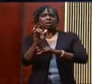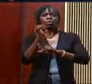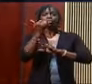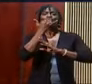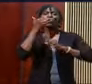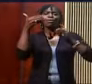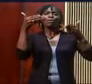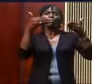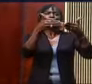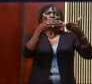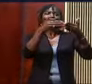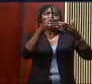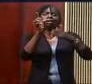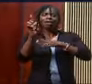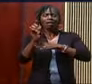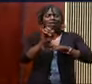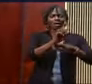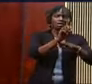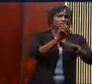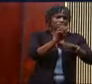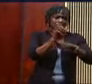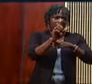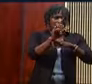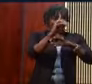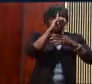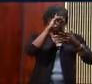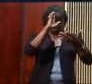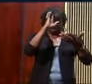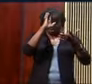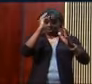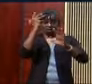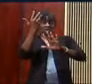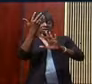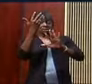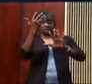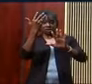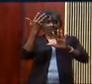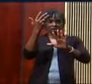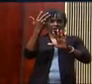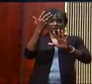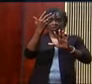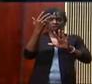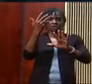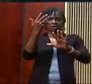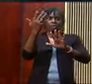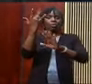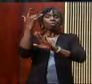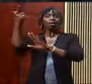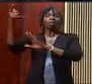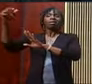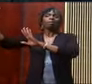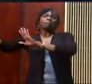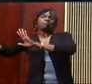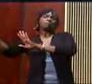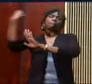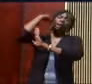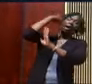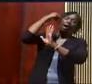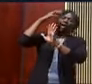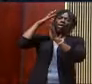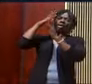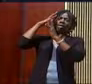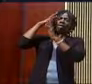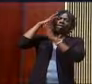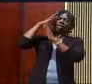because he was still in a mental fog after being hit by a punch that he